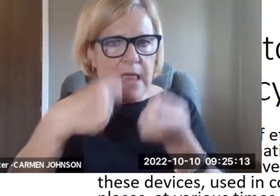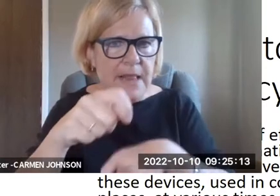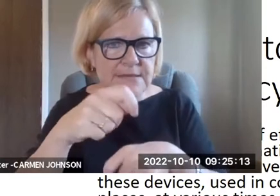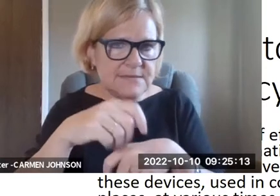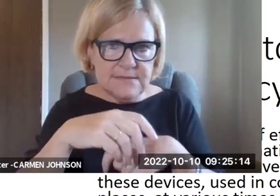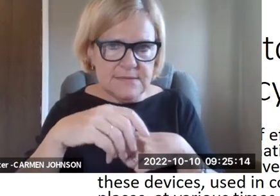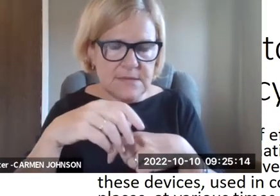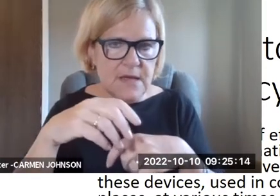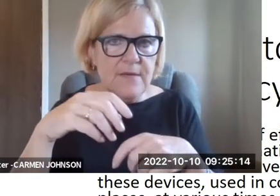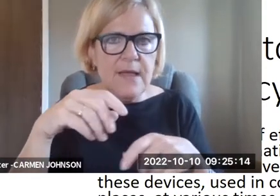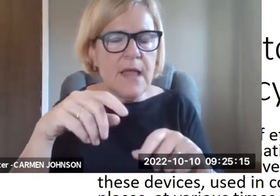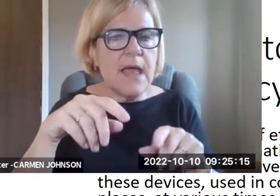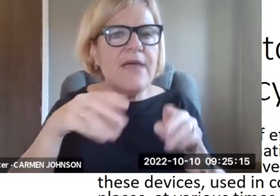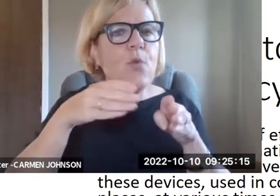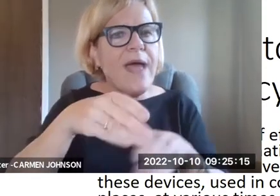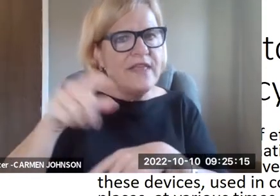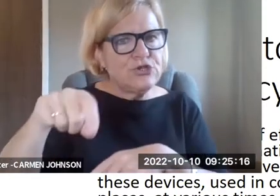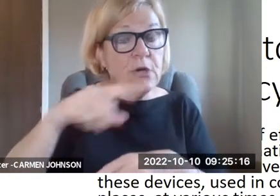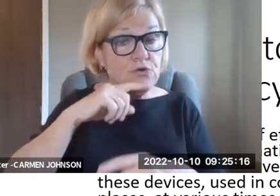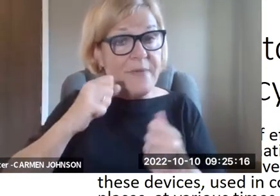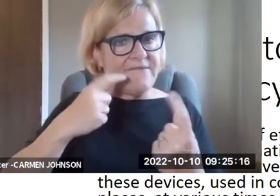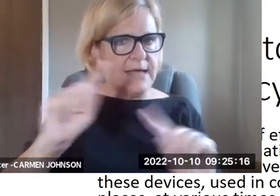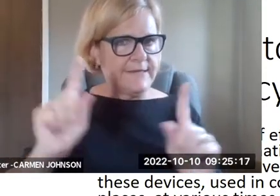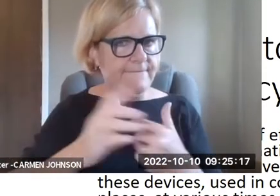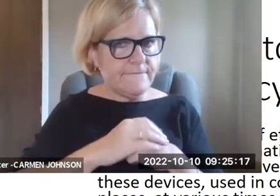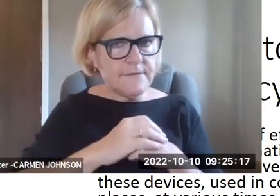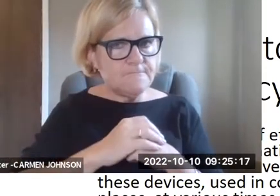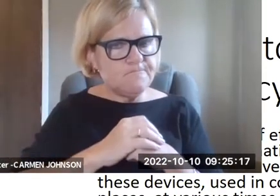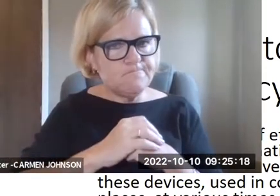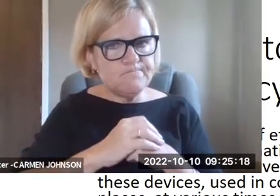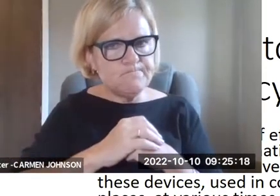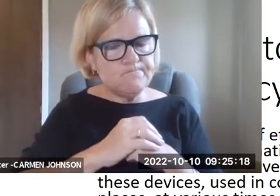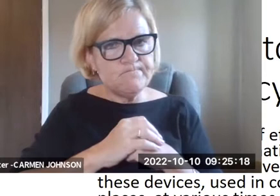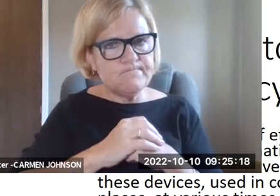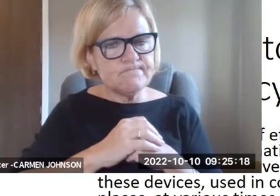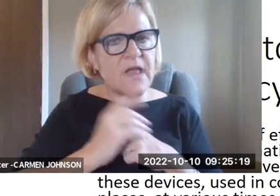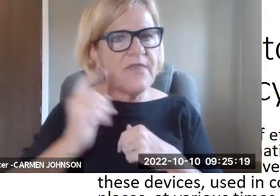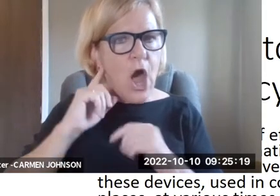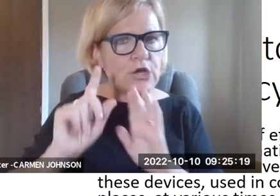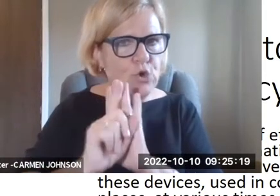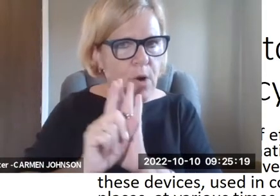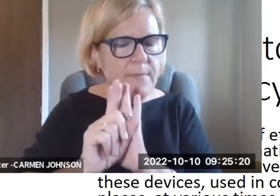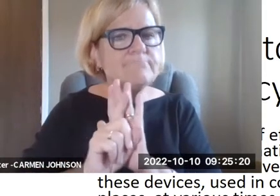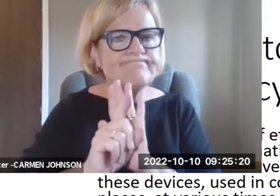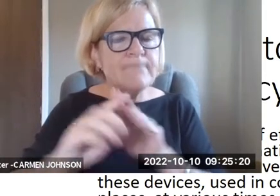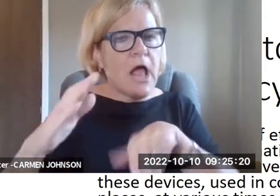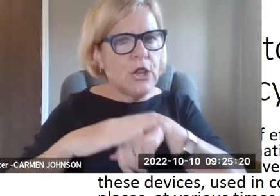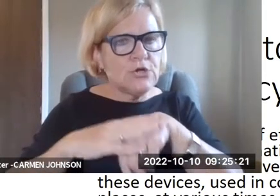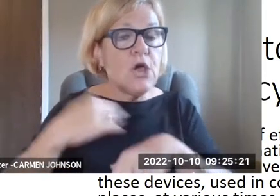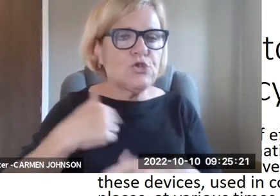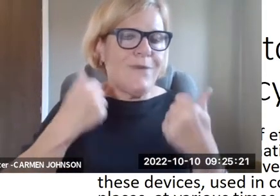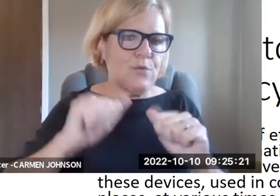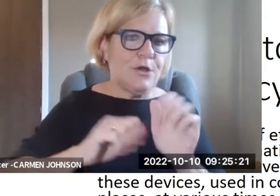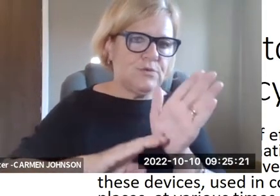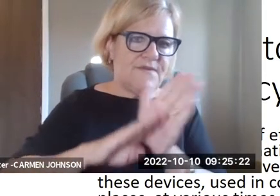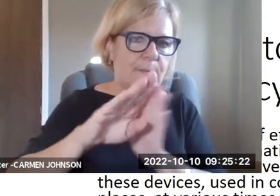that and other, um, approaches, you know, don't take the place of, uh, in a, in the way that they must to